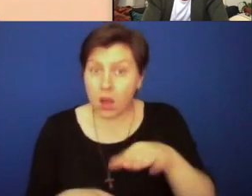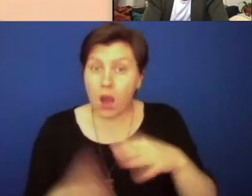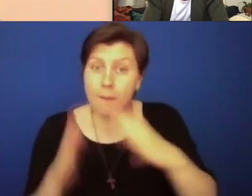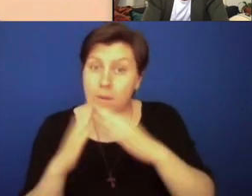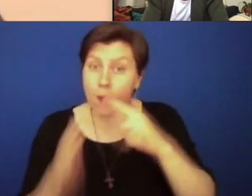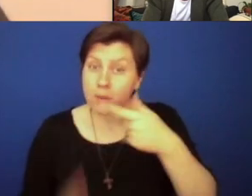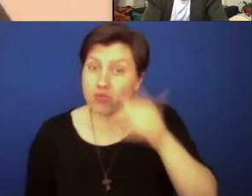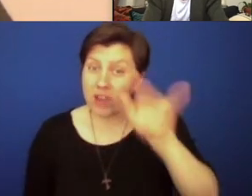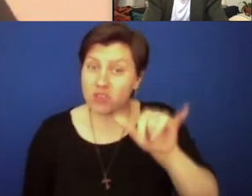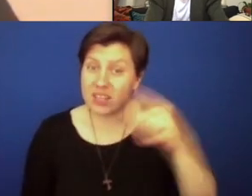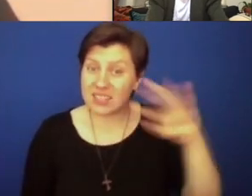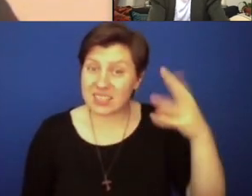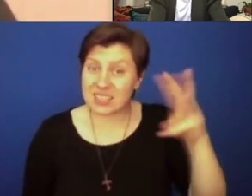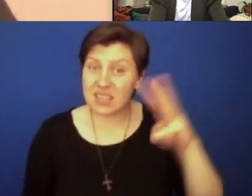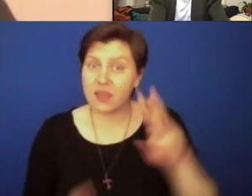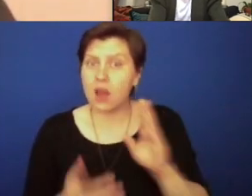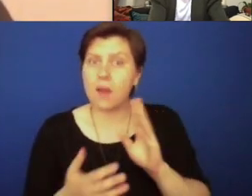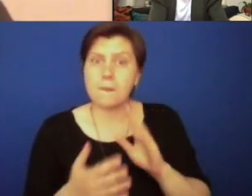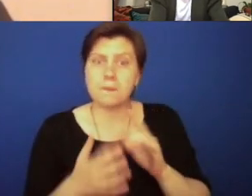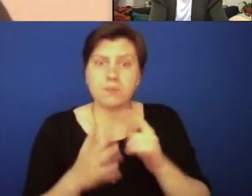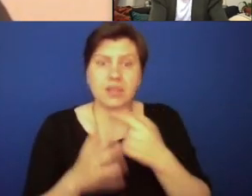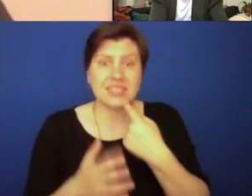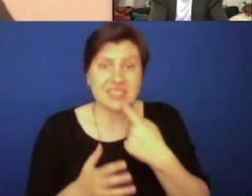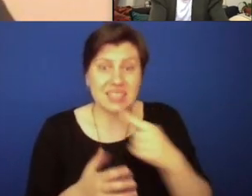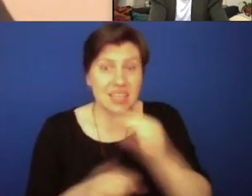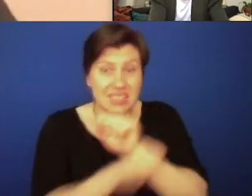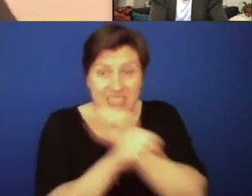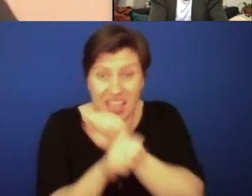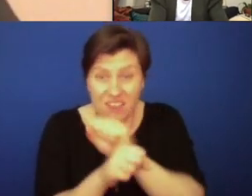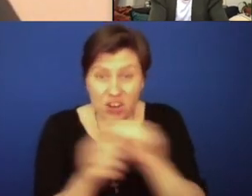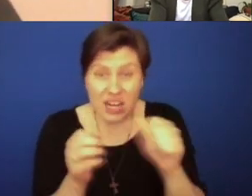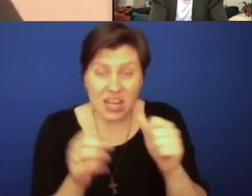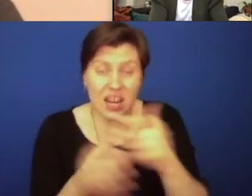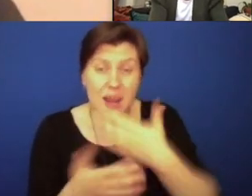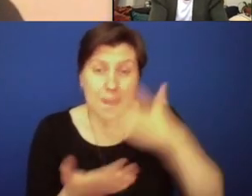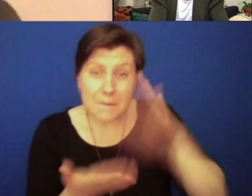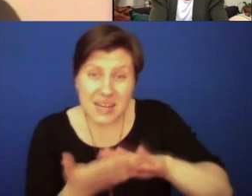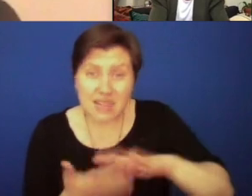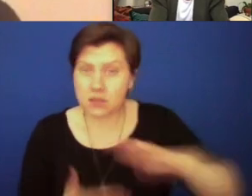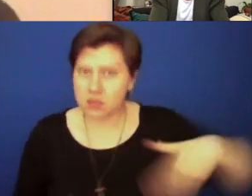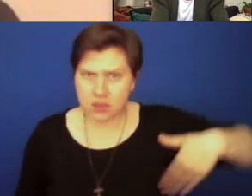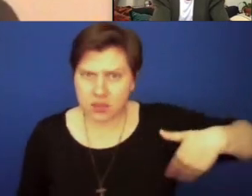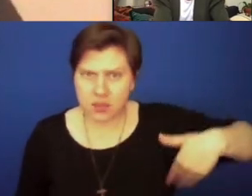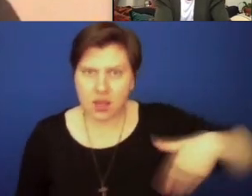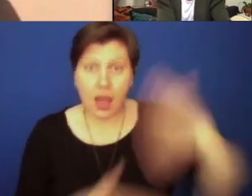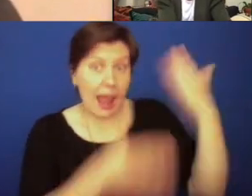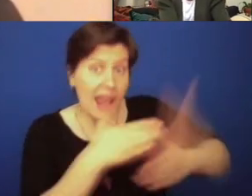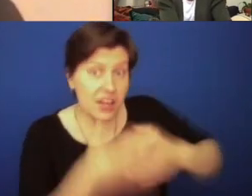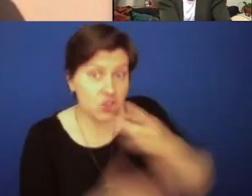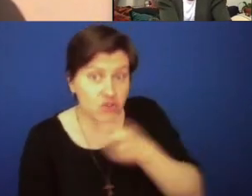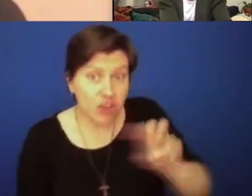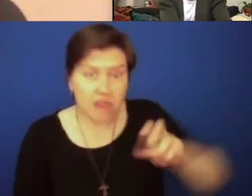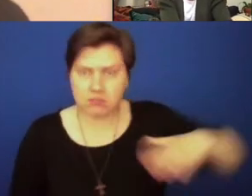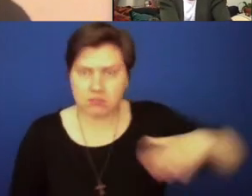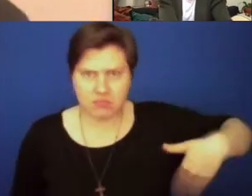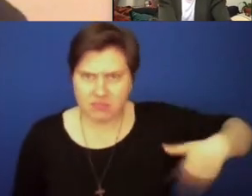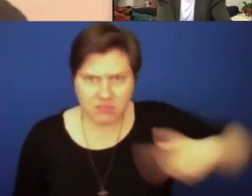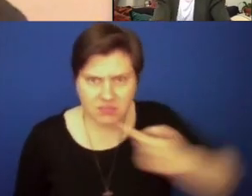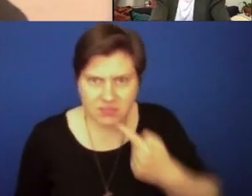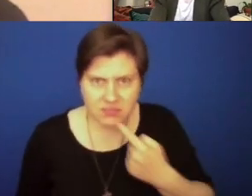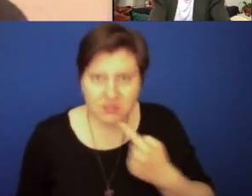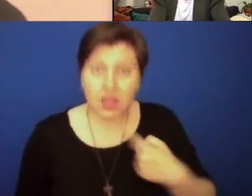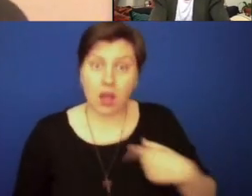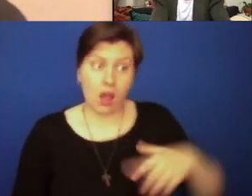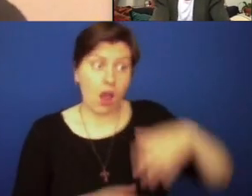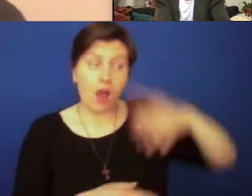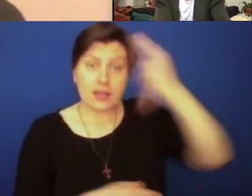Pope Gregory the 16th does not condemn slavery. He also does not call for an end to the trade. He does not call for an end to Catholics